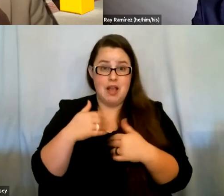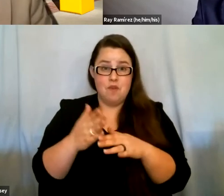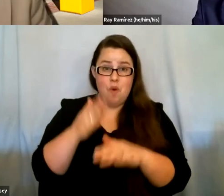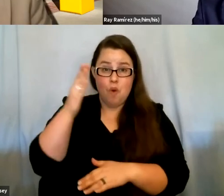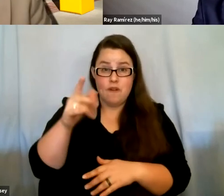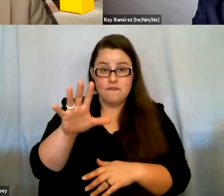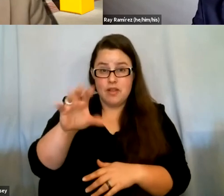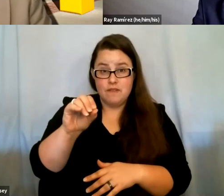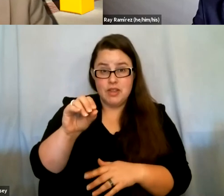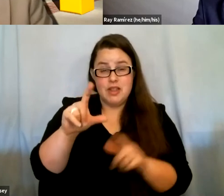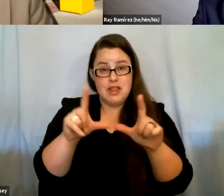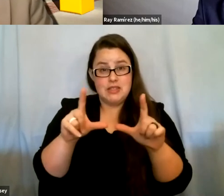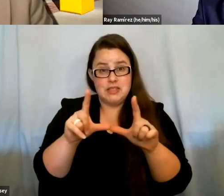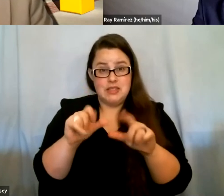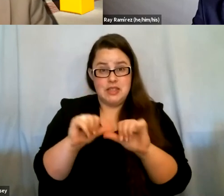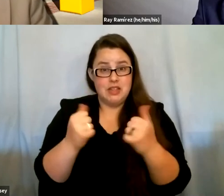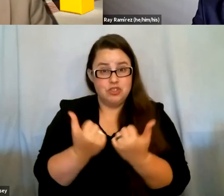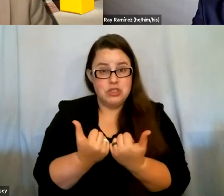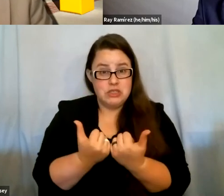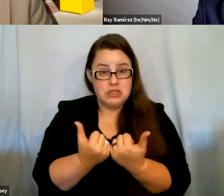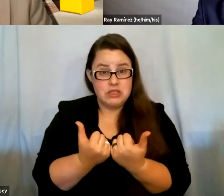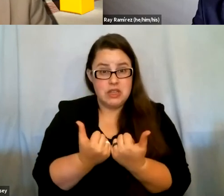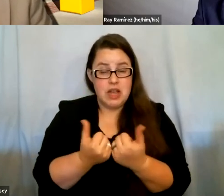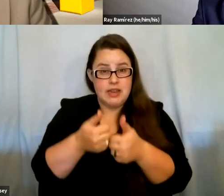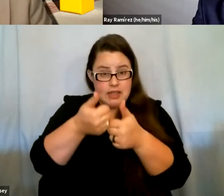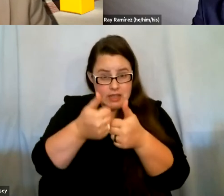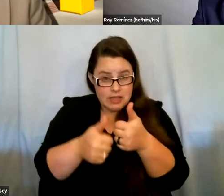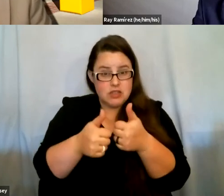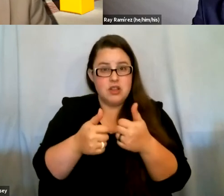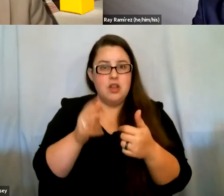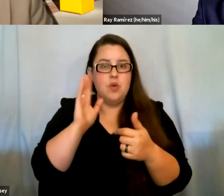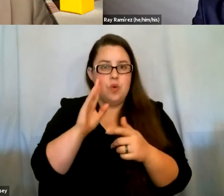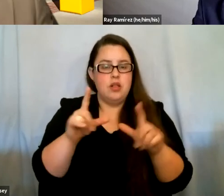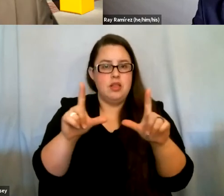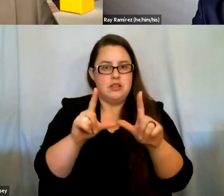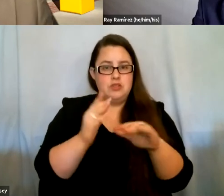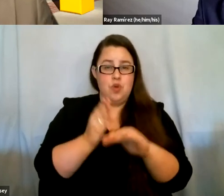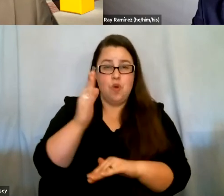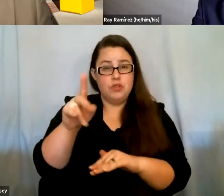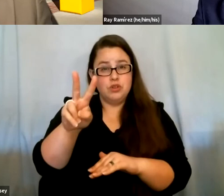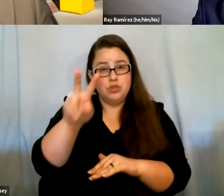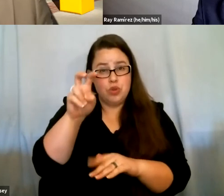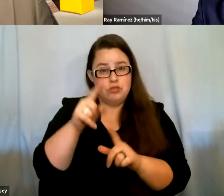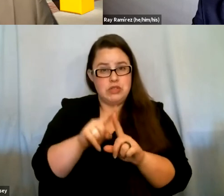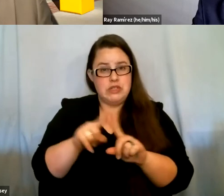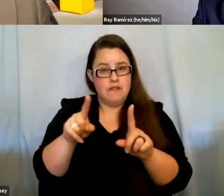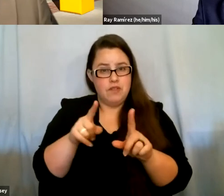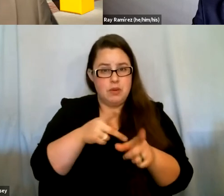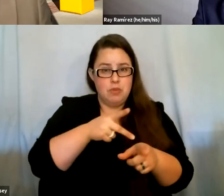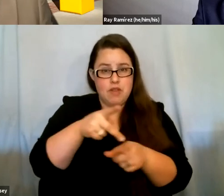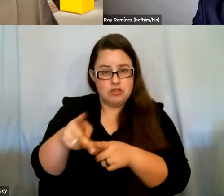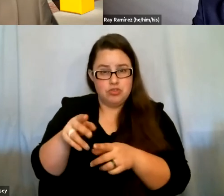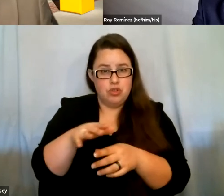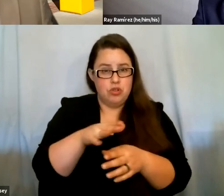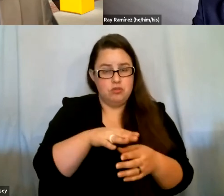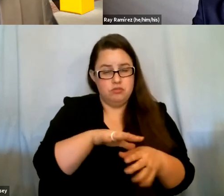agencies, right? And each of those is tasked with licensing over 200 different professional fields,